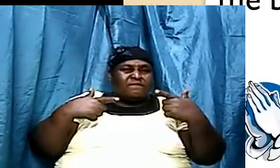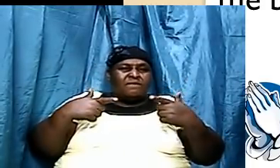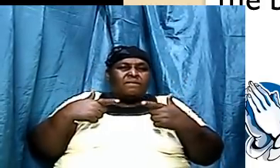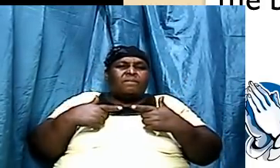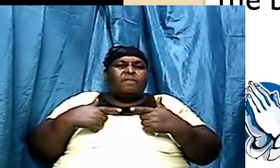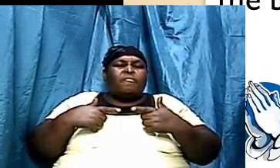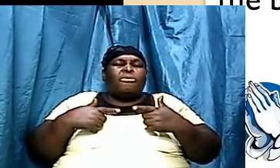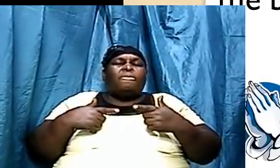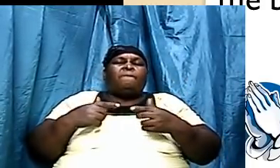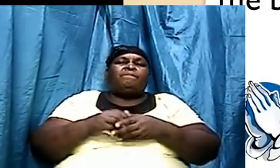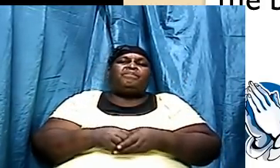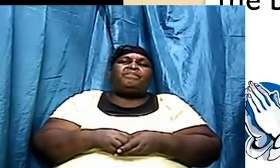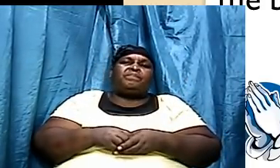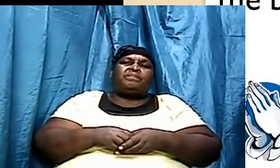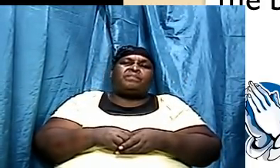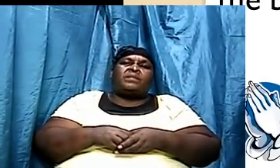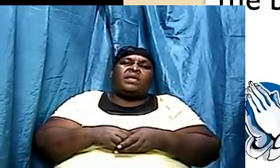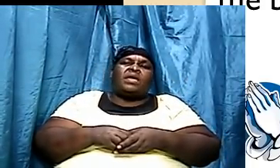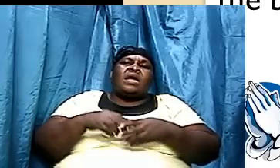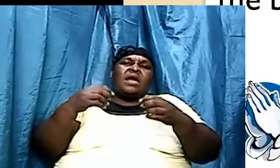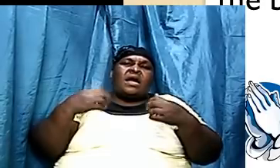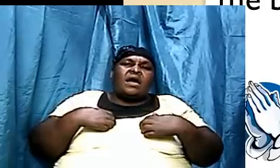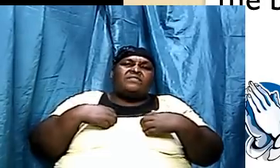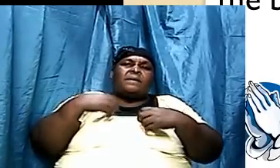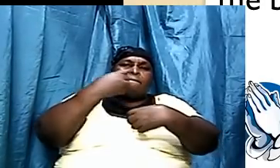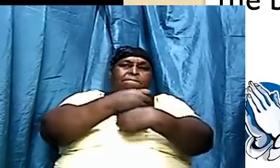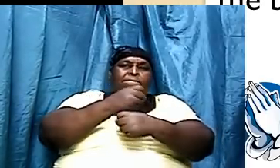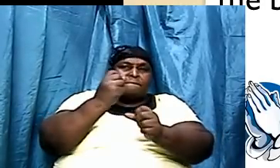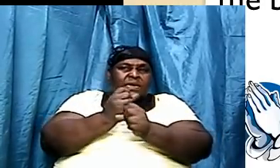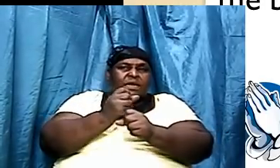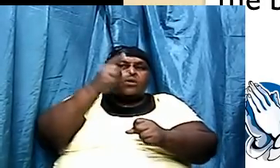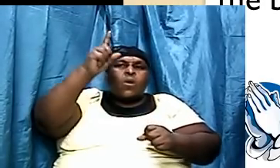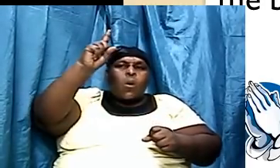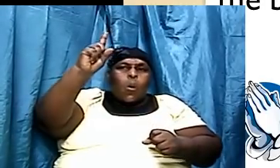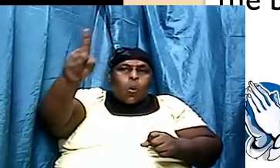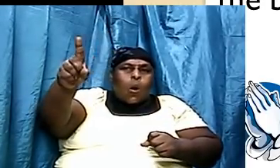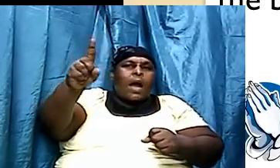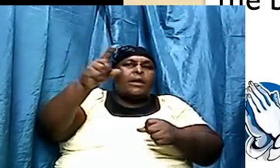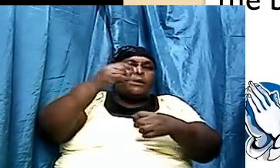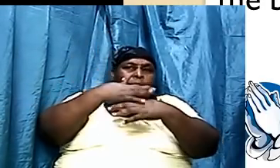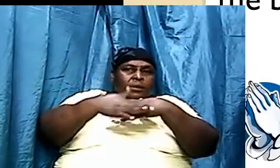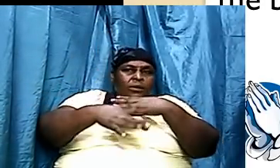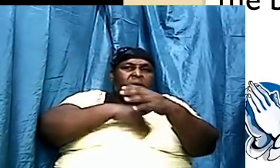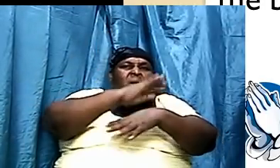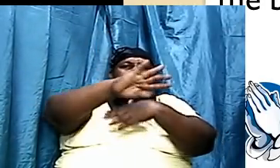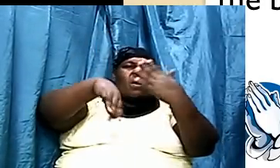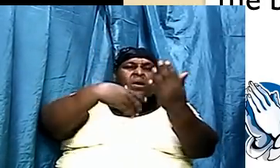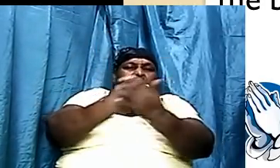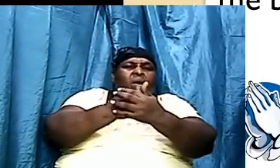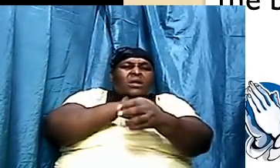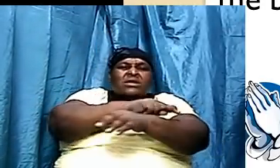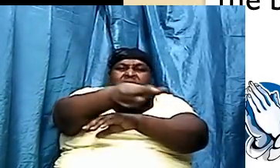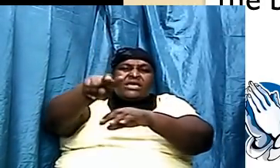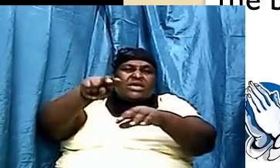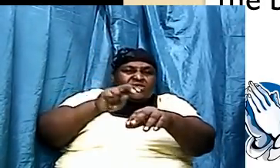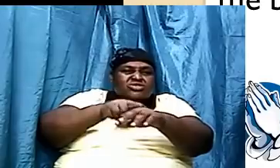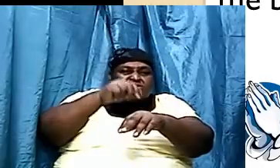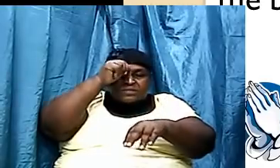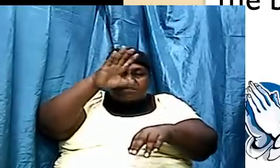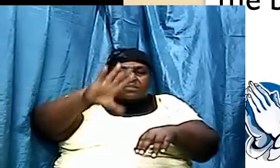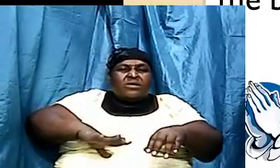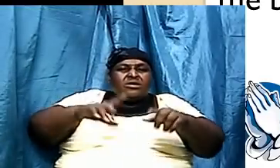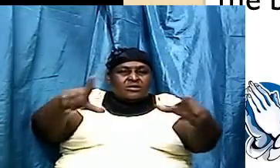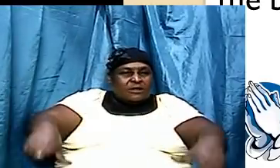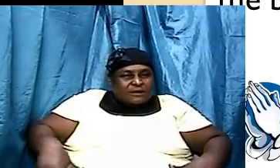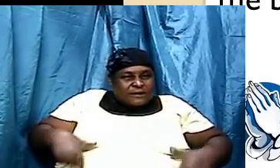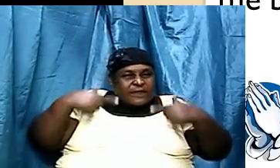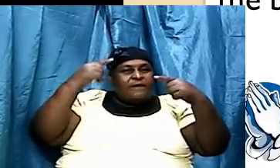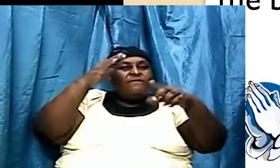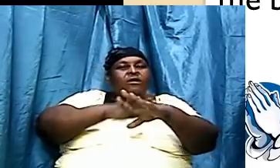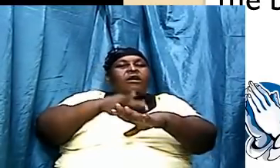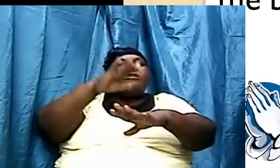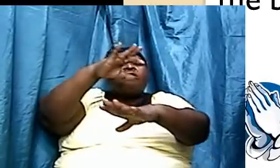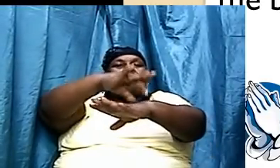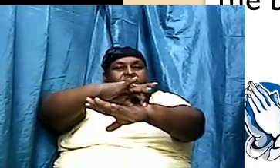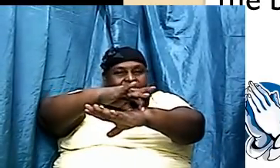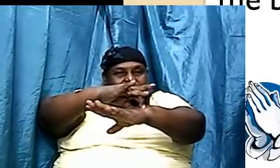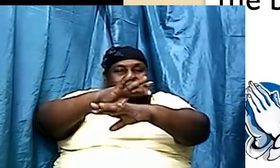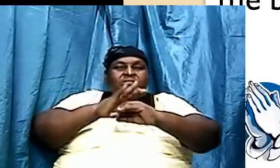believe